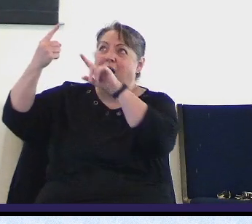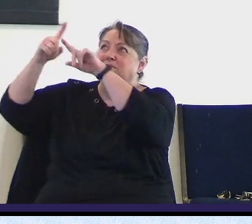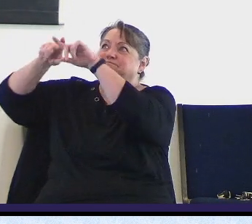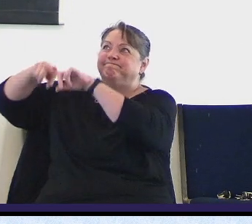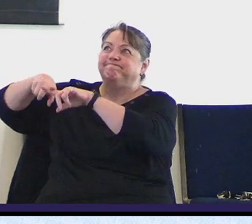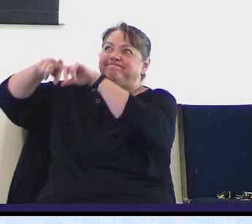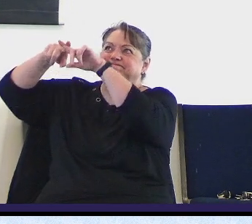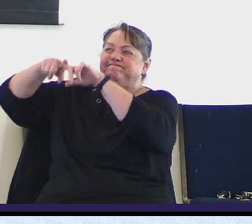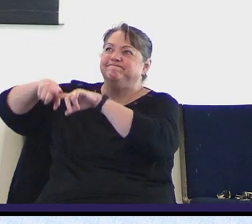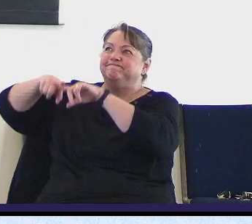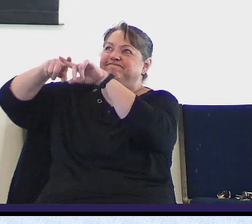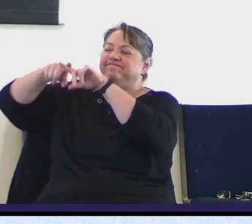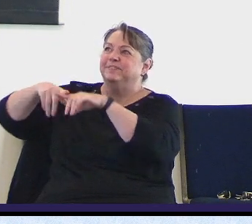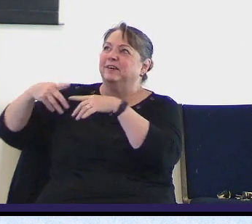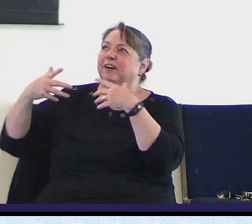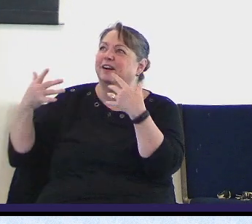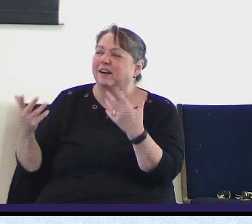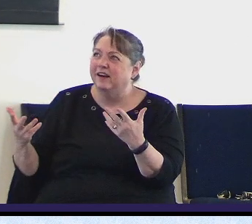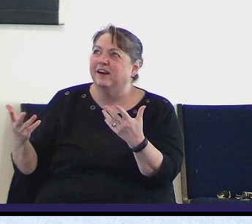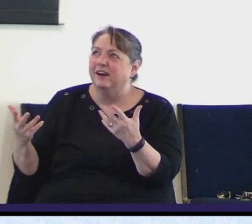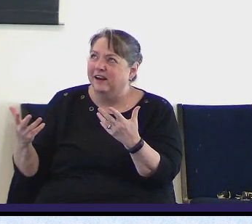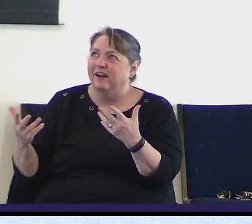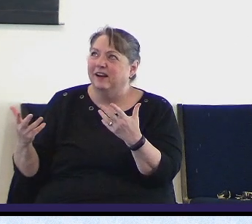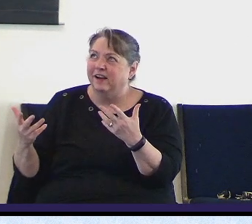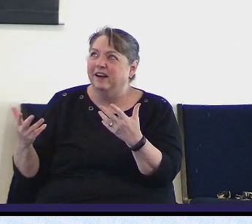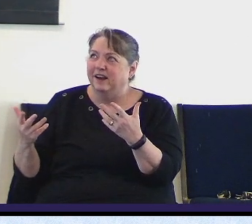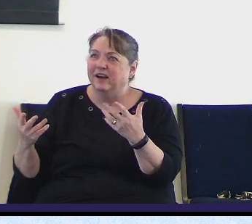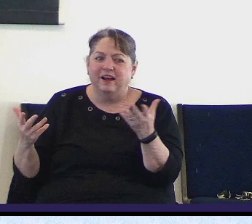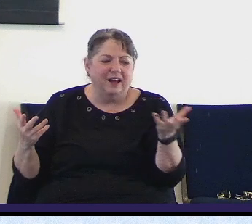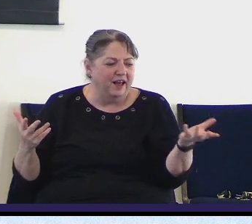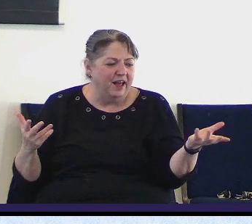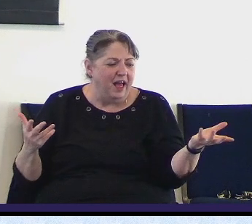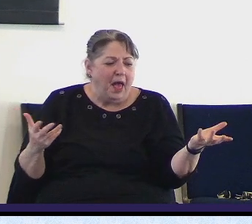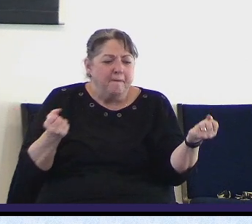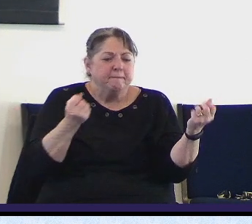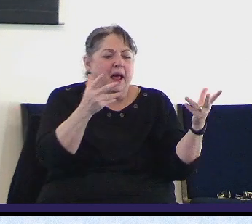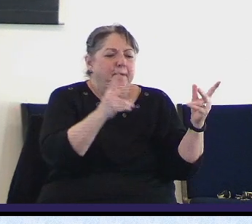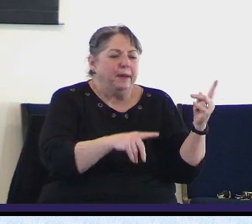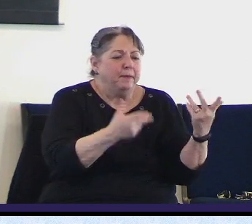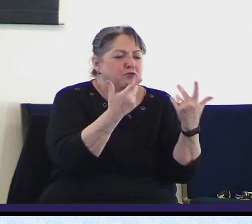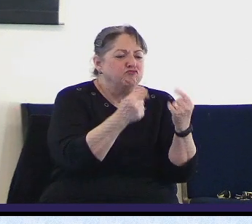of our world began when we took God out of the equation altogether.